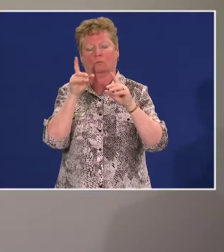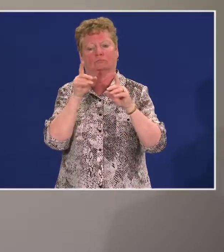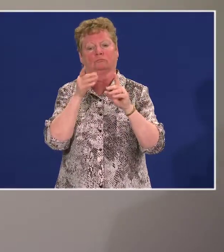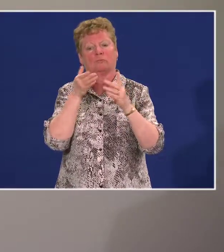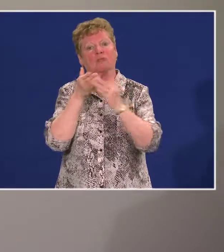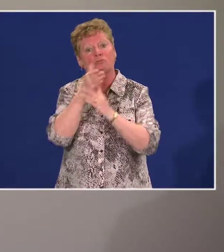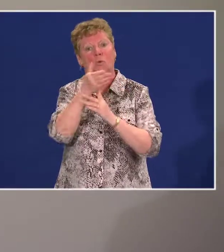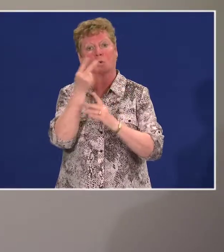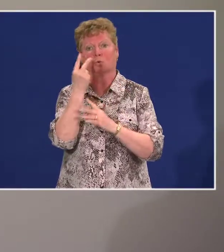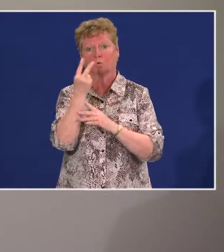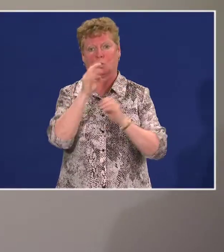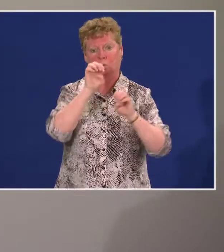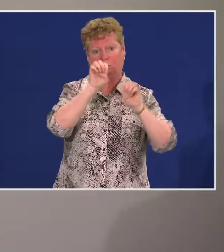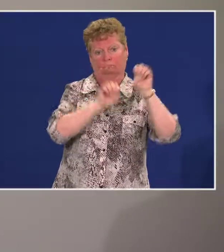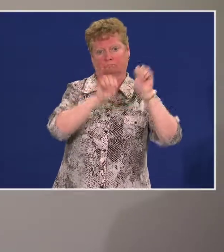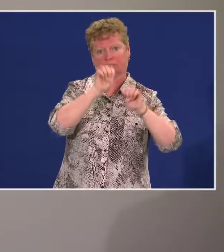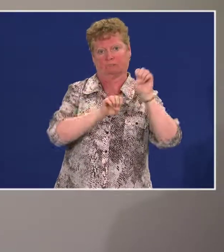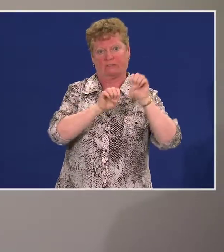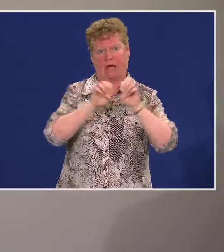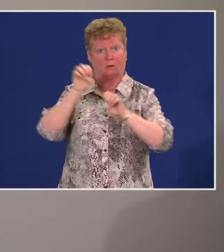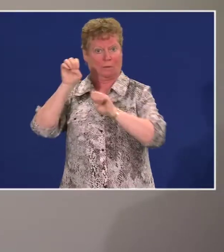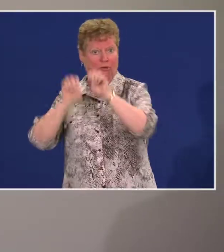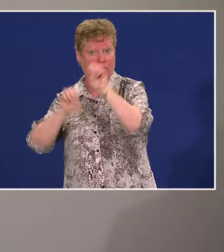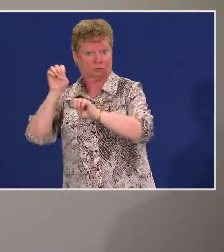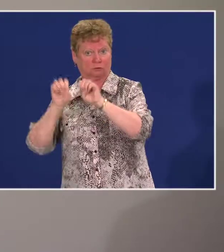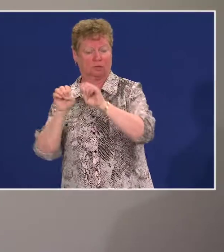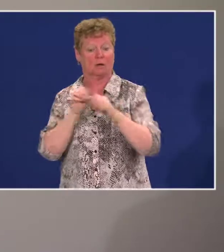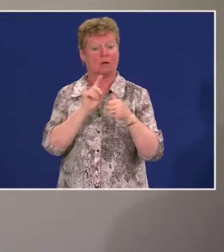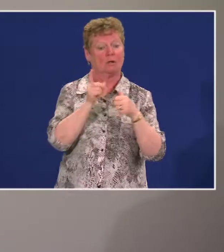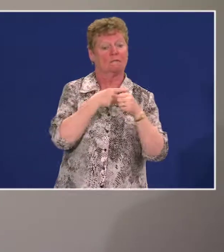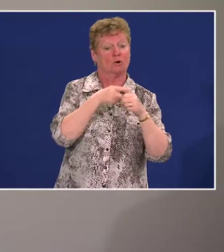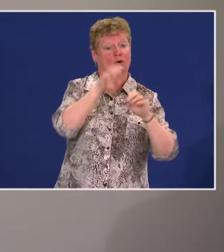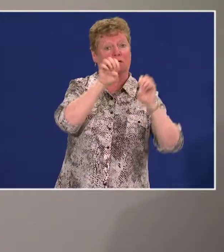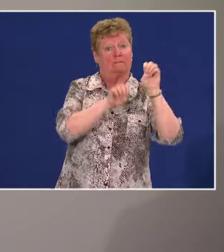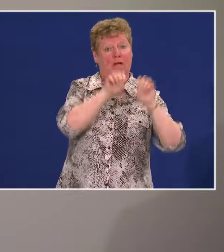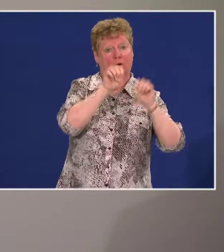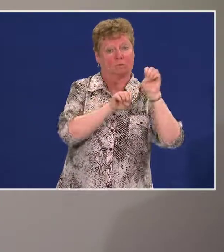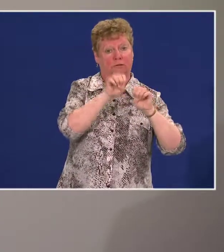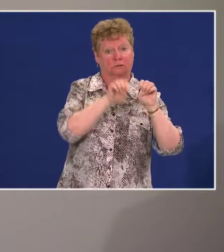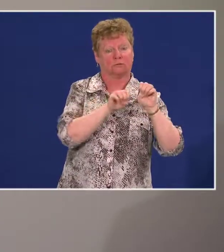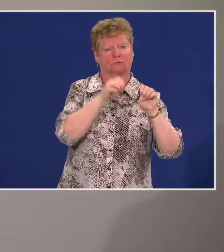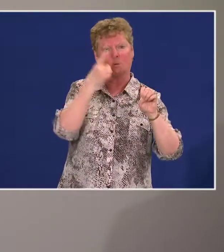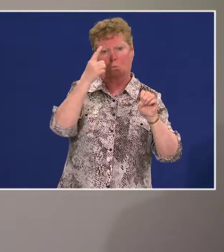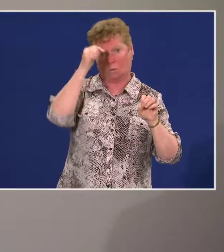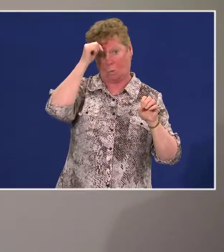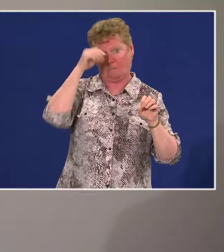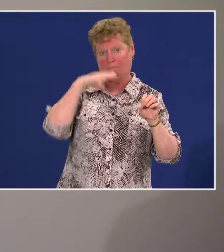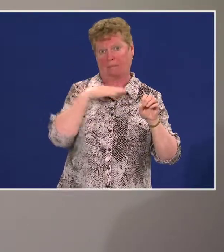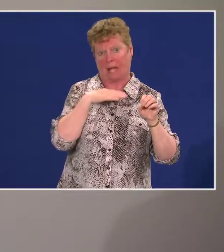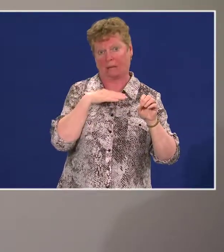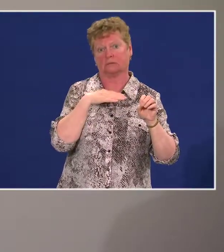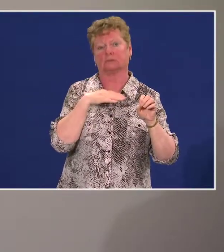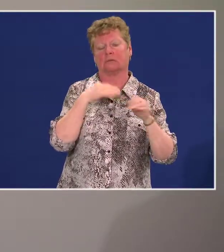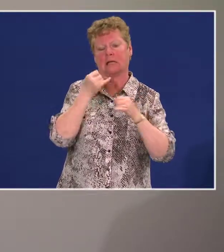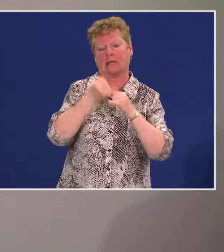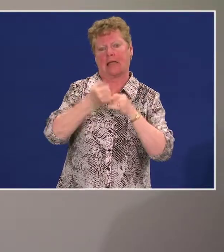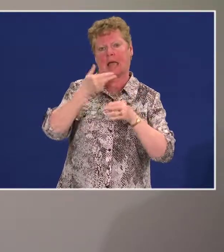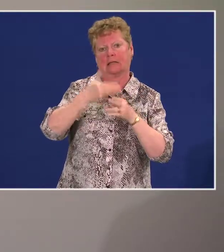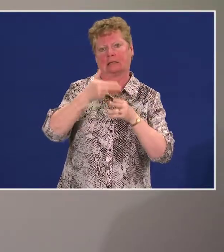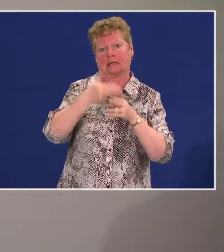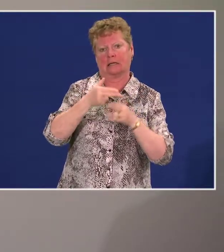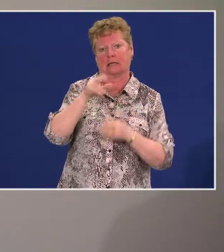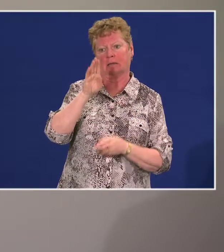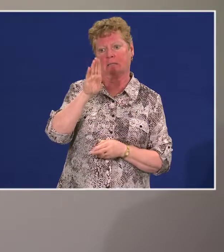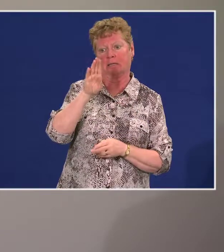their legislation. The first evaluation was done by a man who had the last name of Beer,